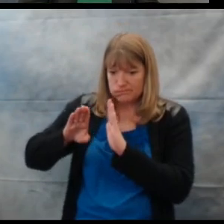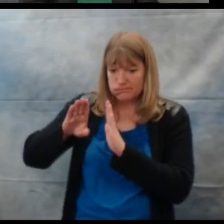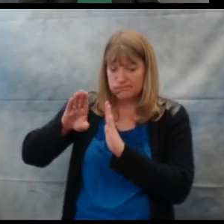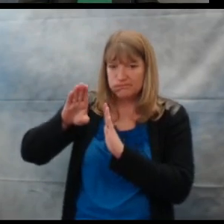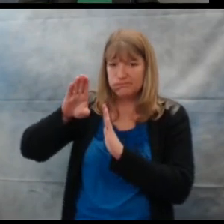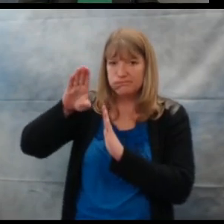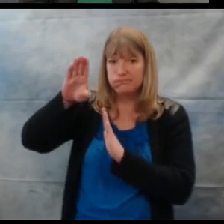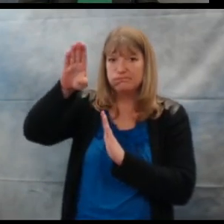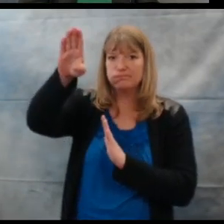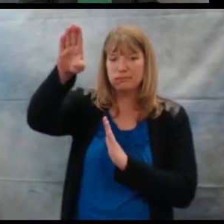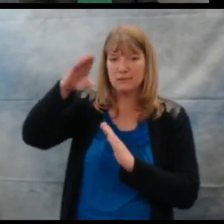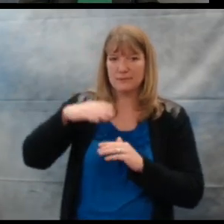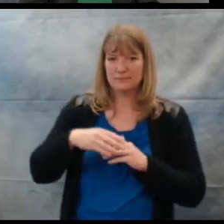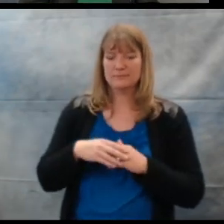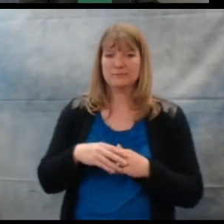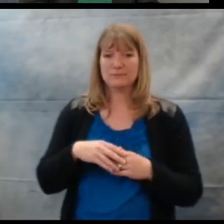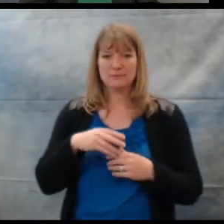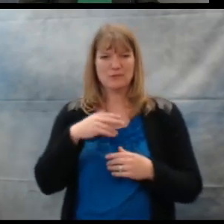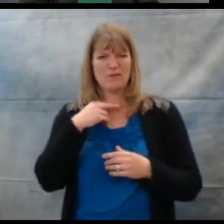voice vocal quality.